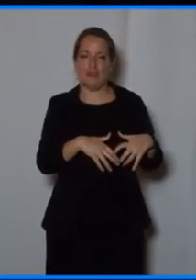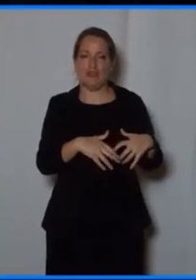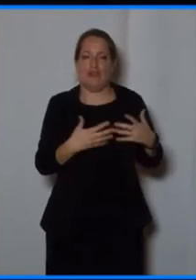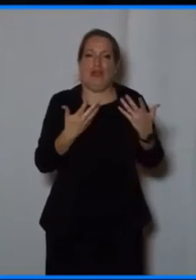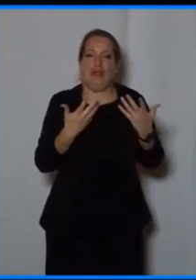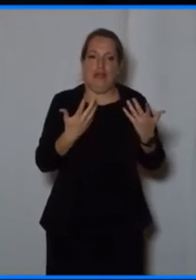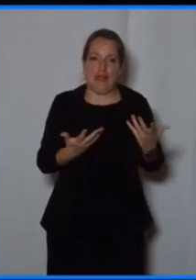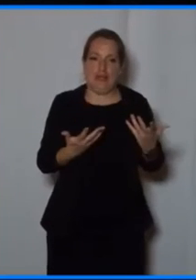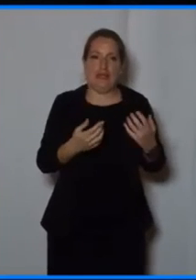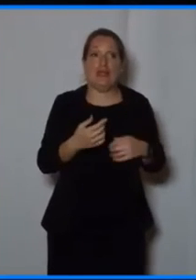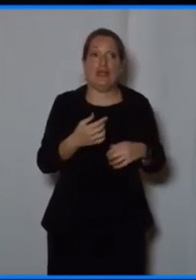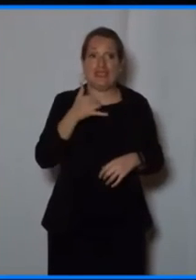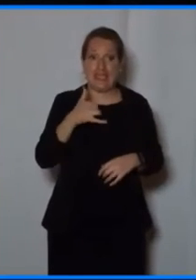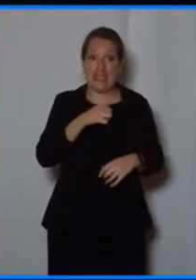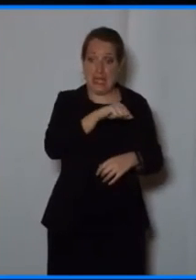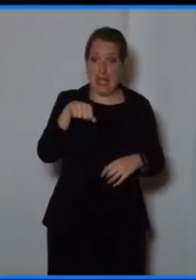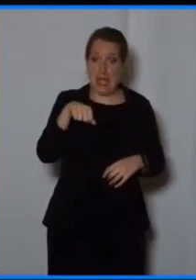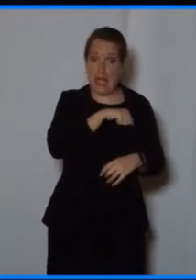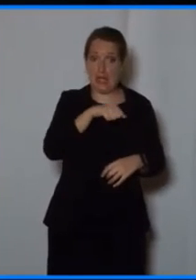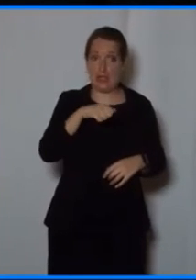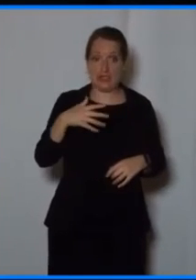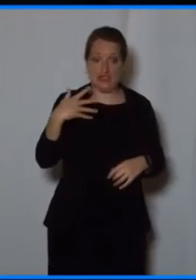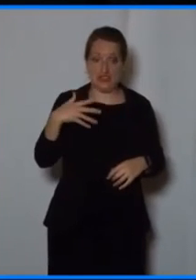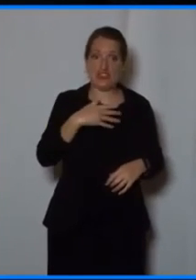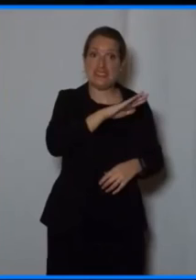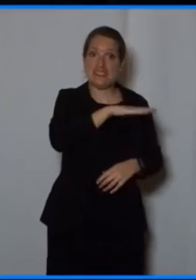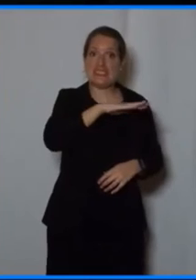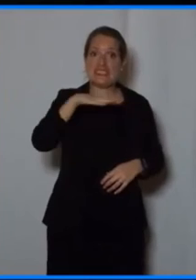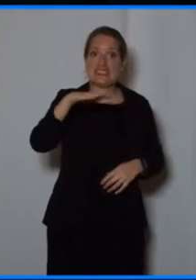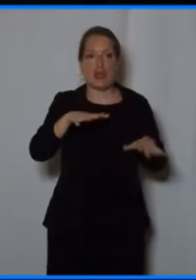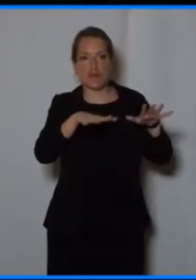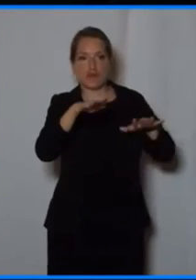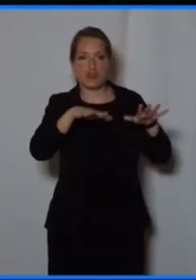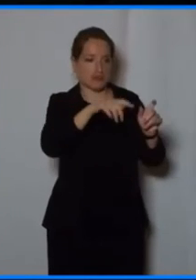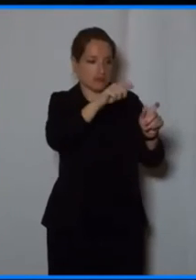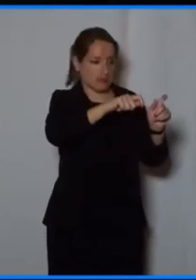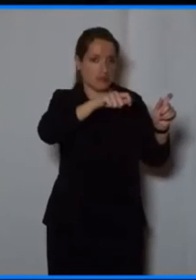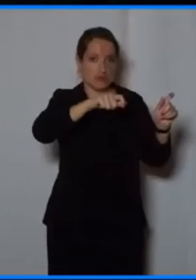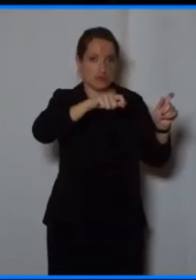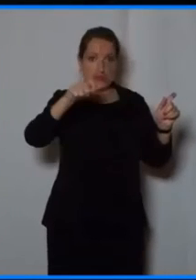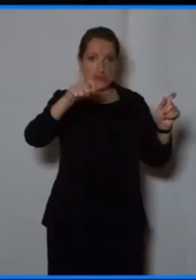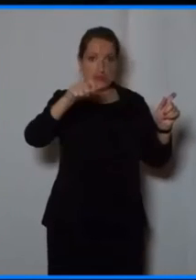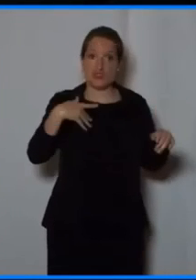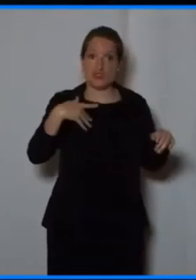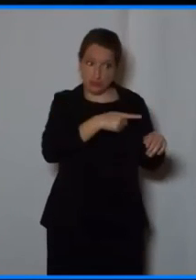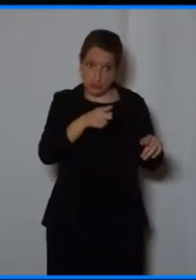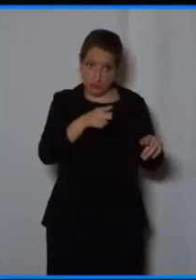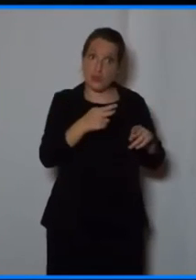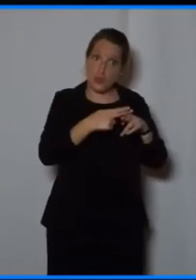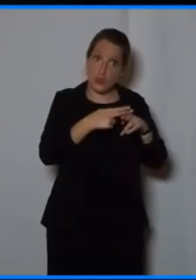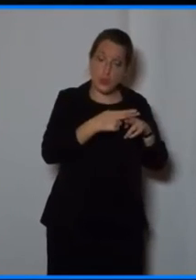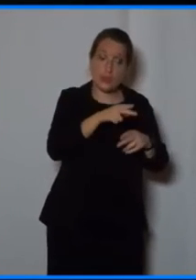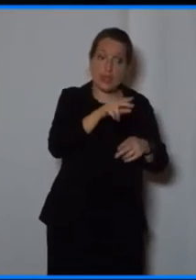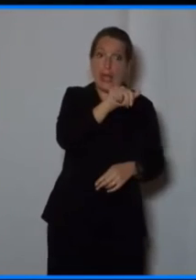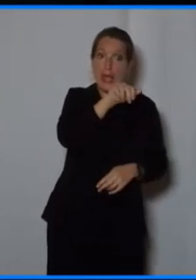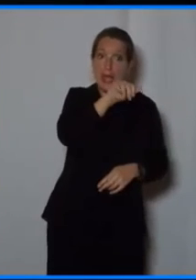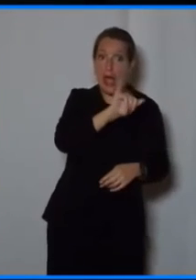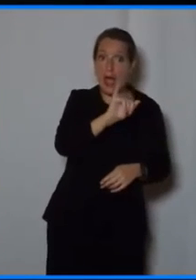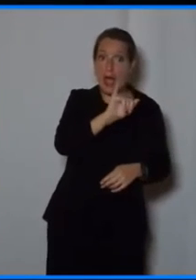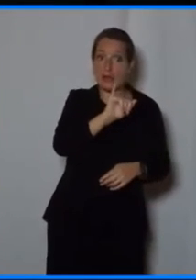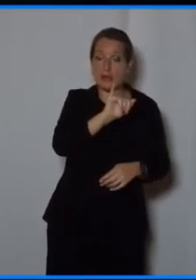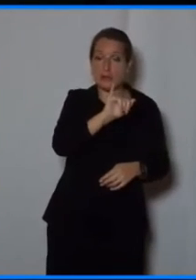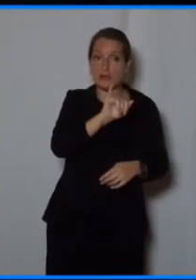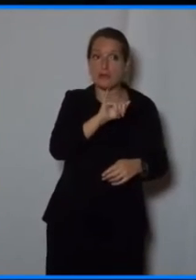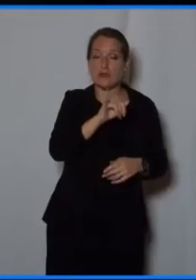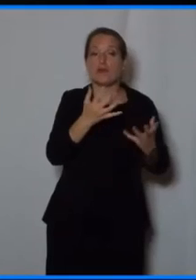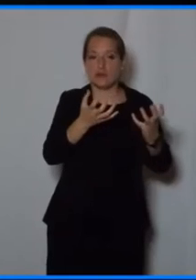our citizens to embrace AI, we need really to develop strong, sectoral, ethical rules for the